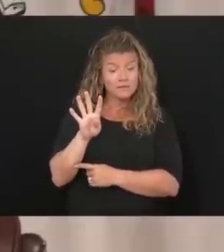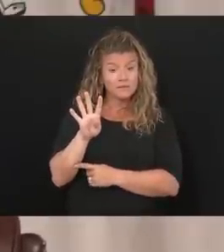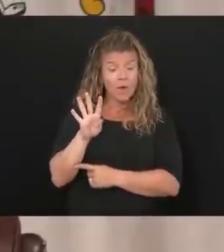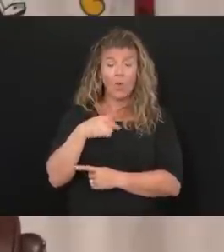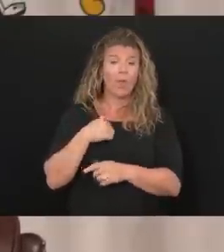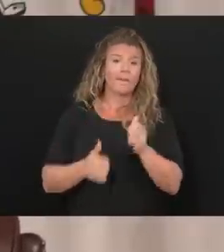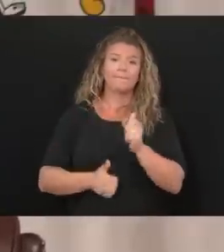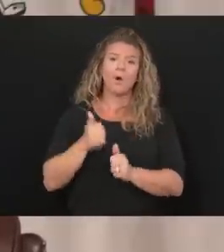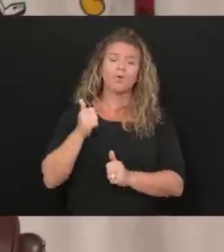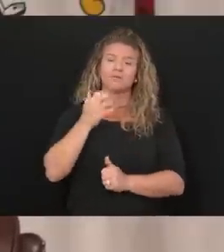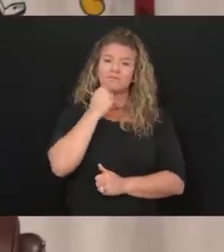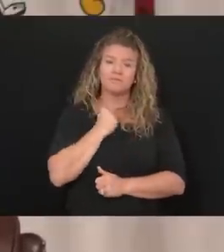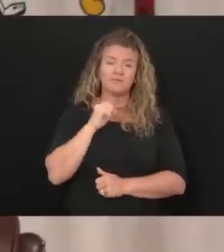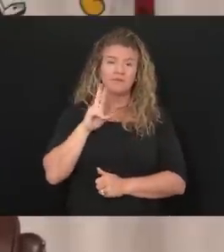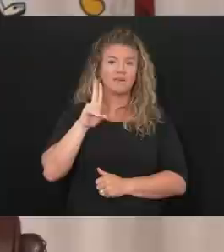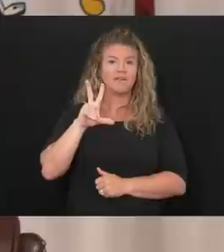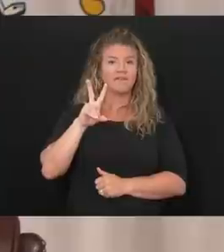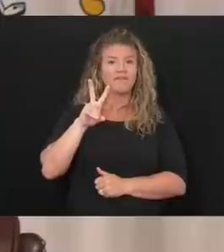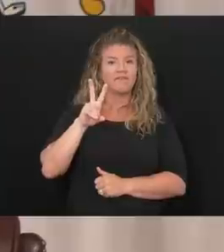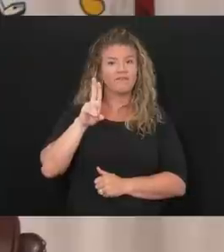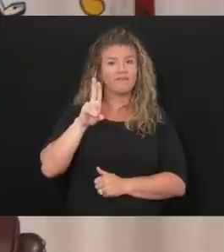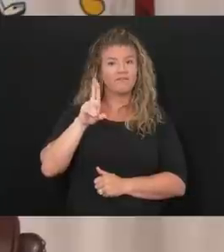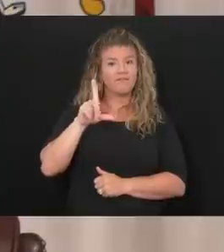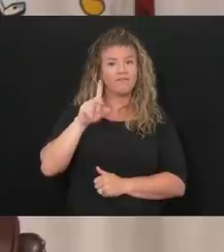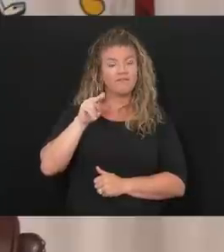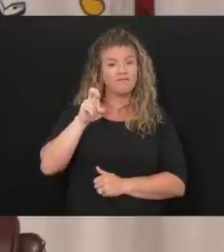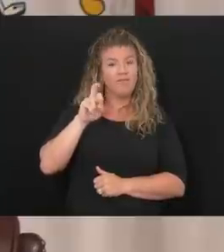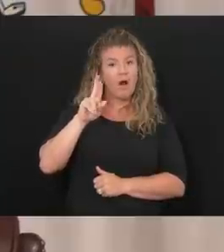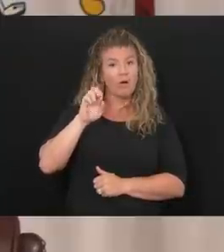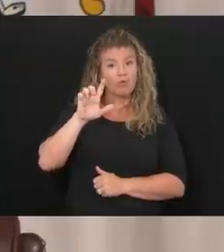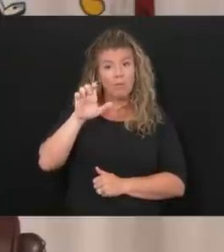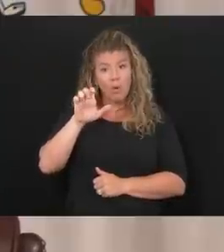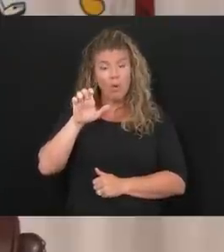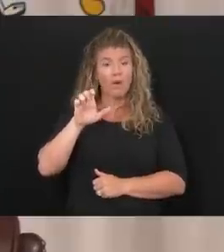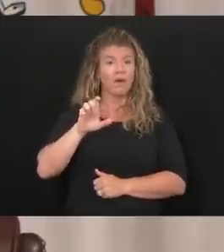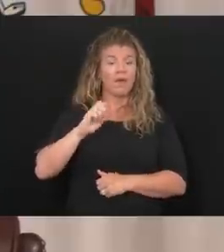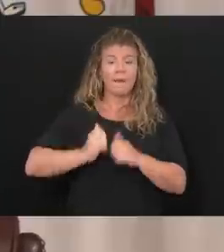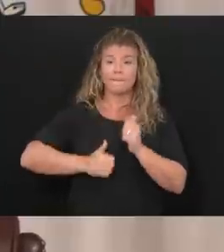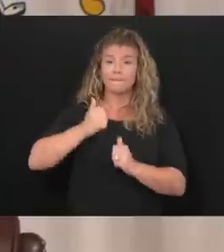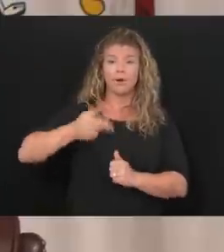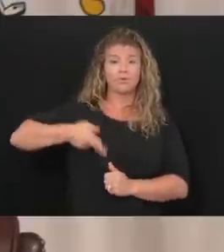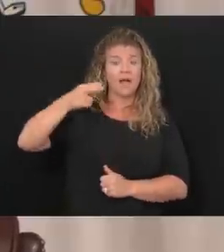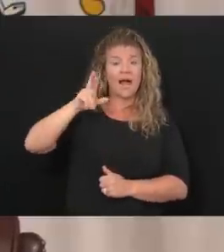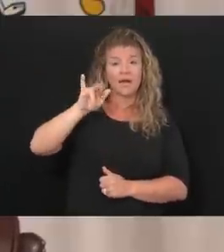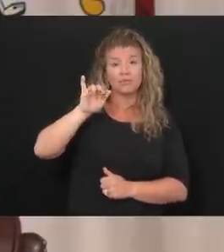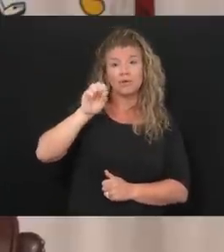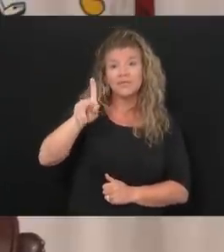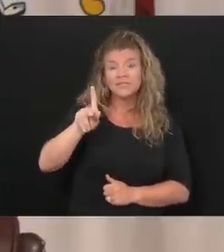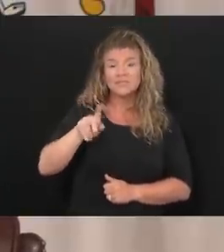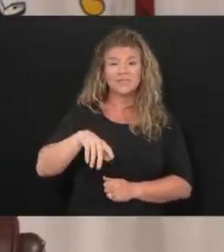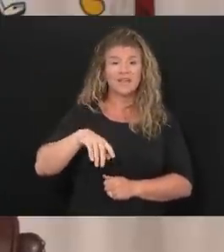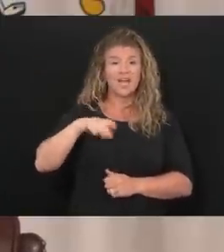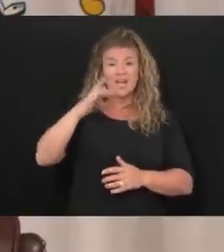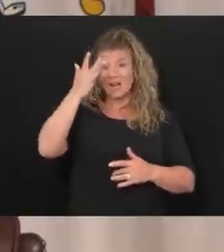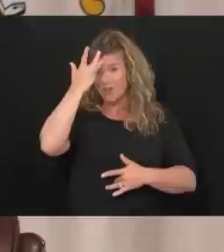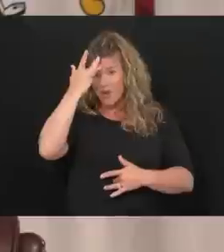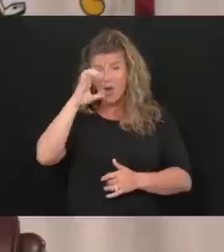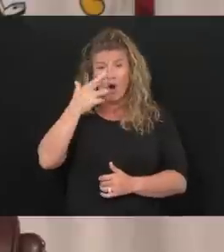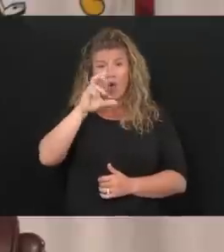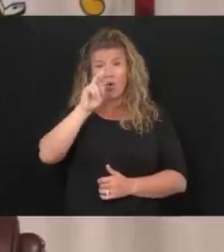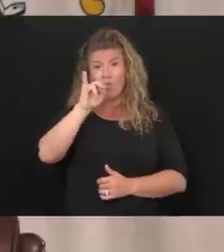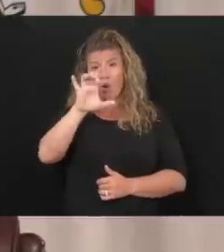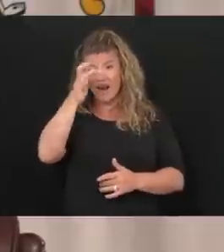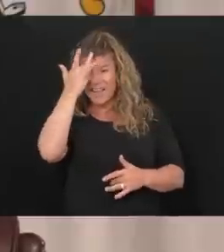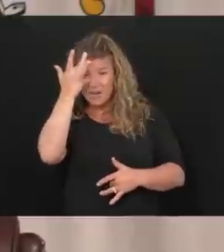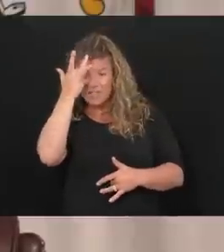most vulnerable, the highest risk, the most chronic illnesses, the oldest,